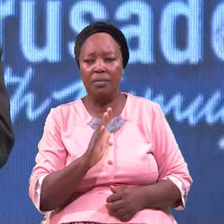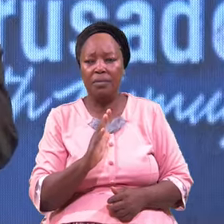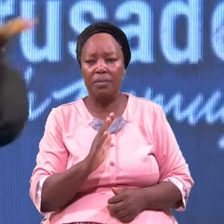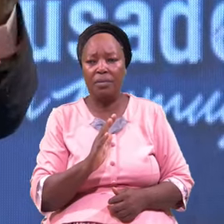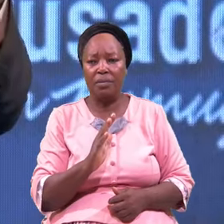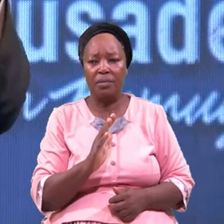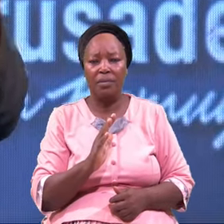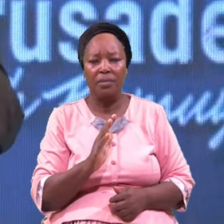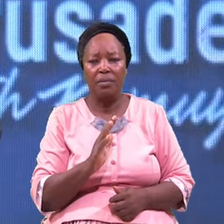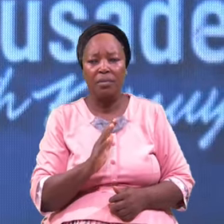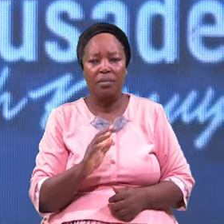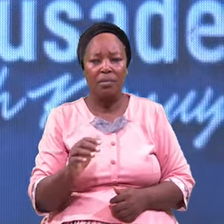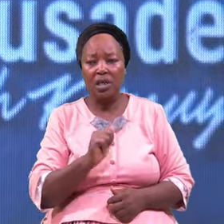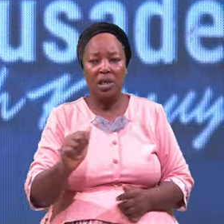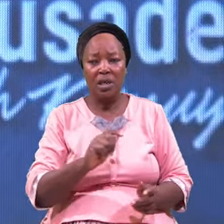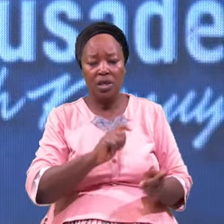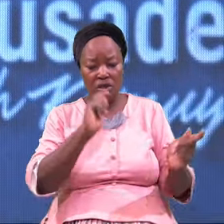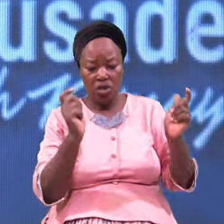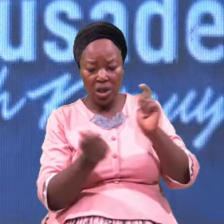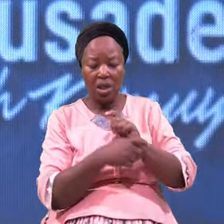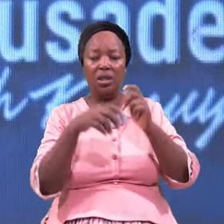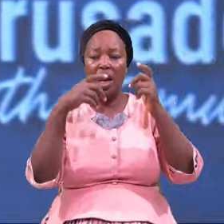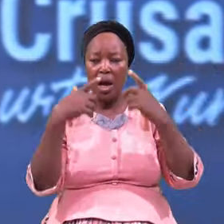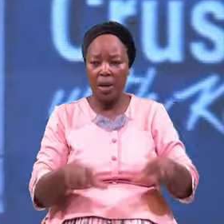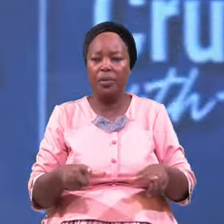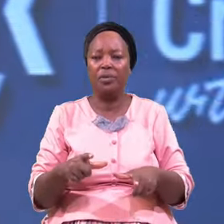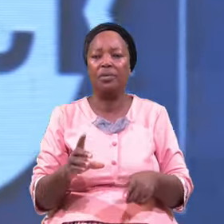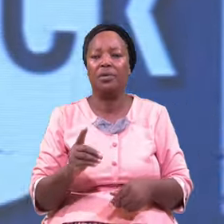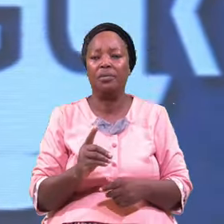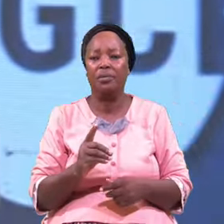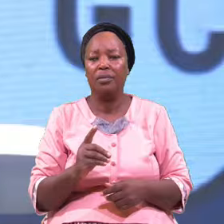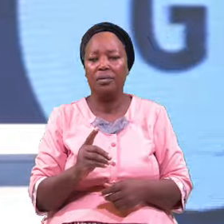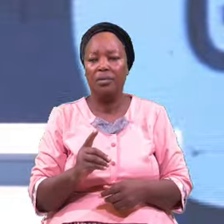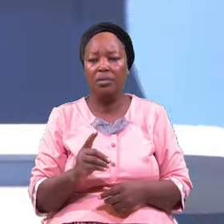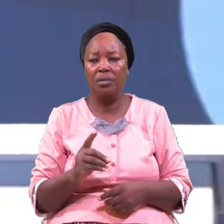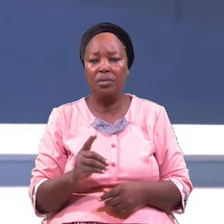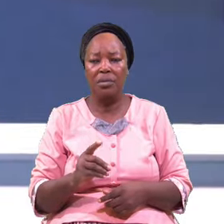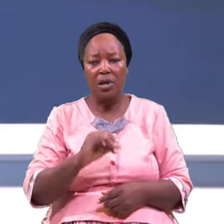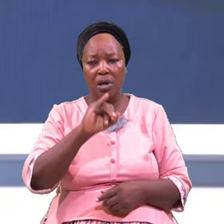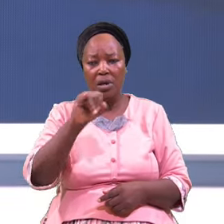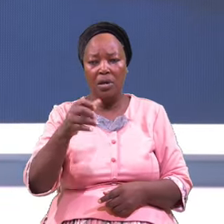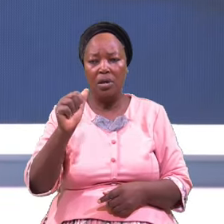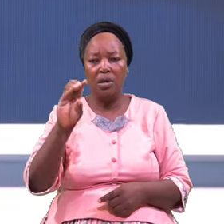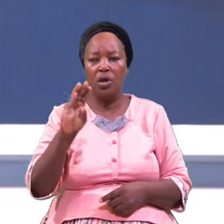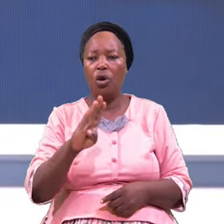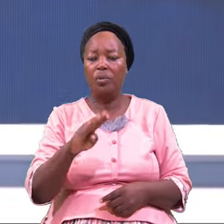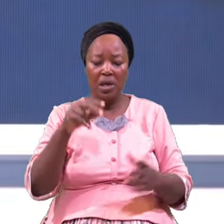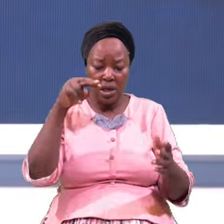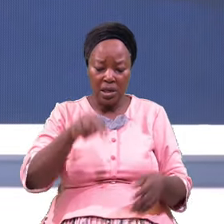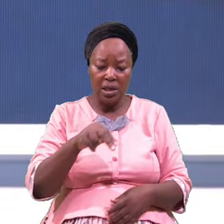A Change Was Taking Place Jacob Needed A Change